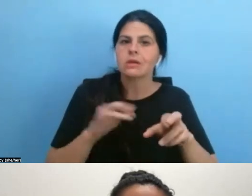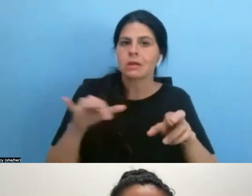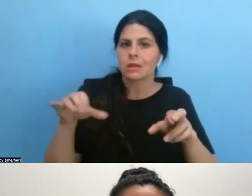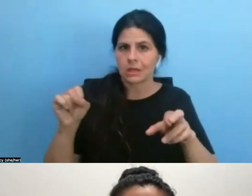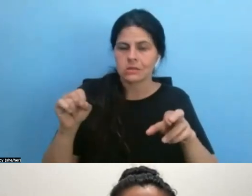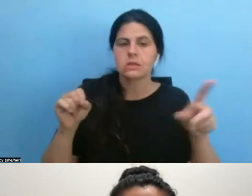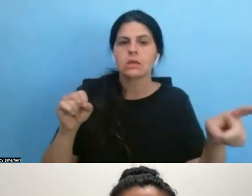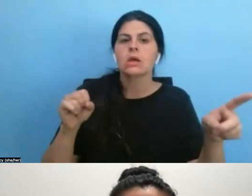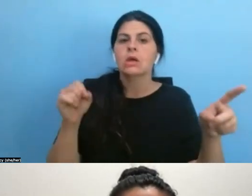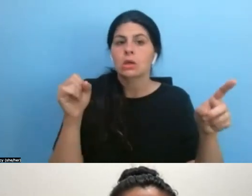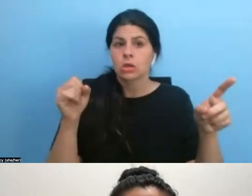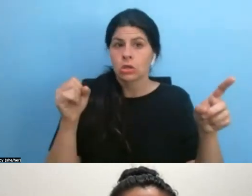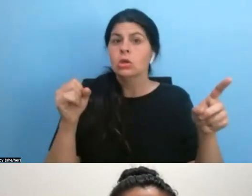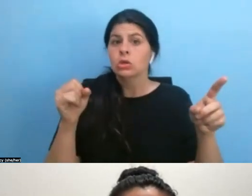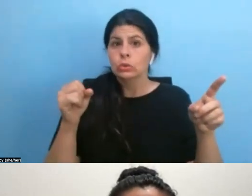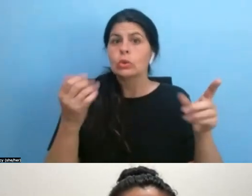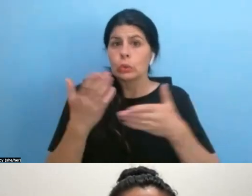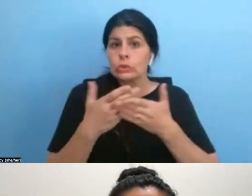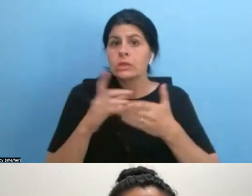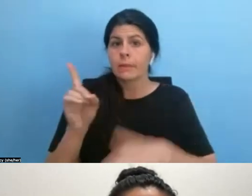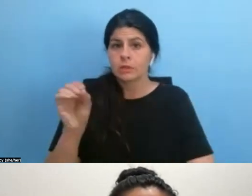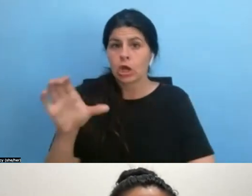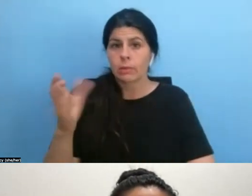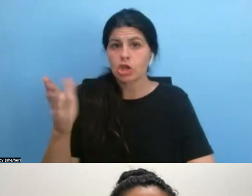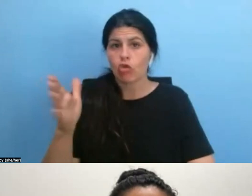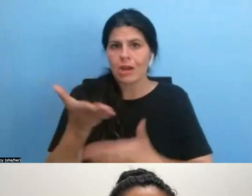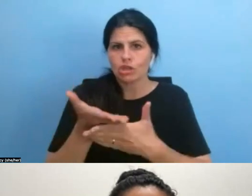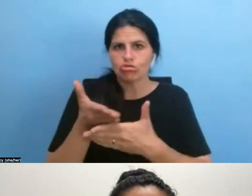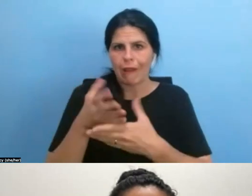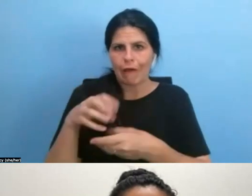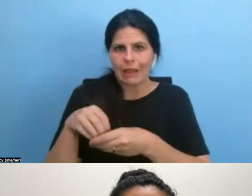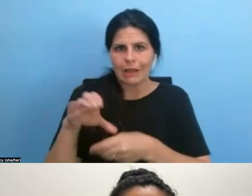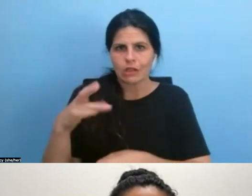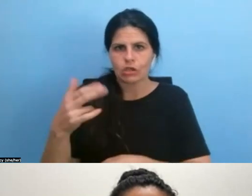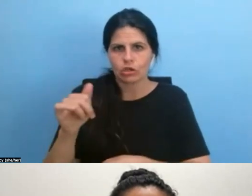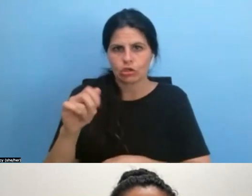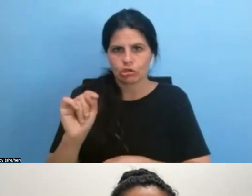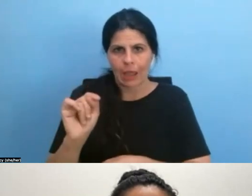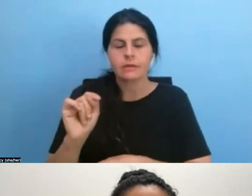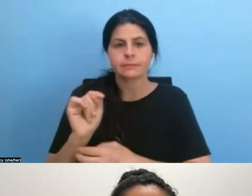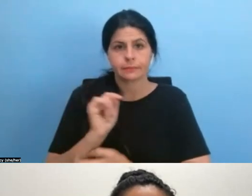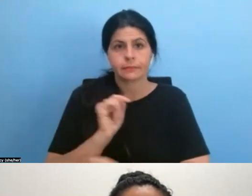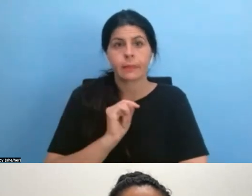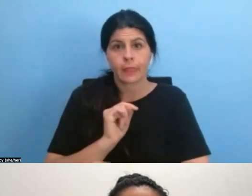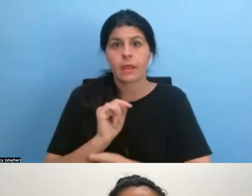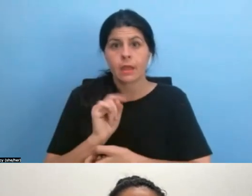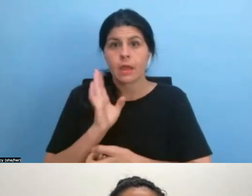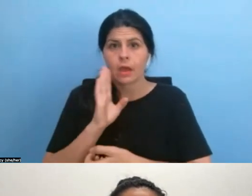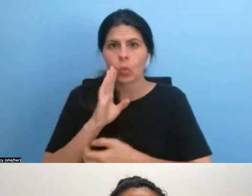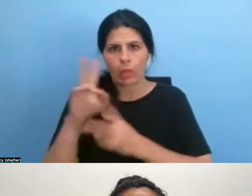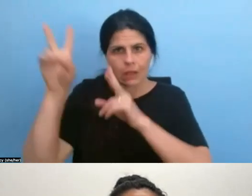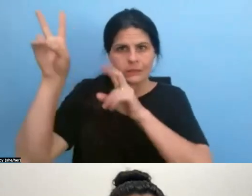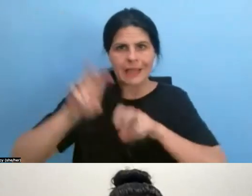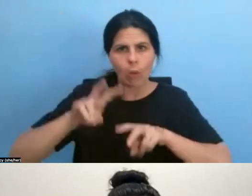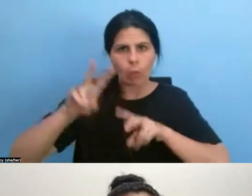um, there have been some documents shared in chat and I do want to say we, uh, will be downloading and sharing chat.